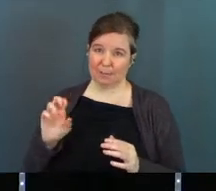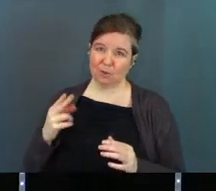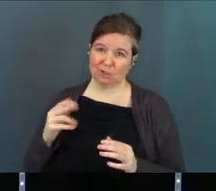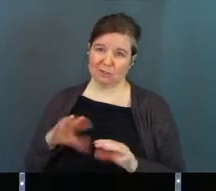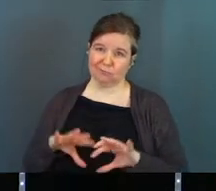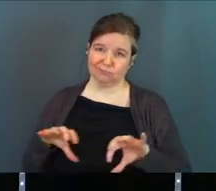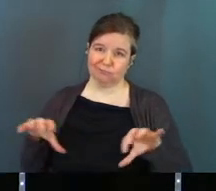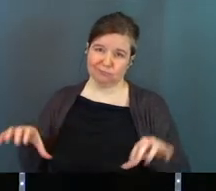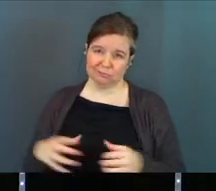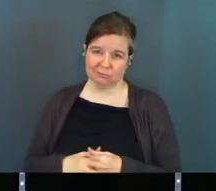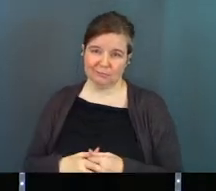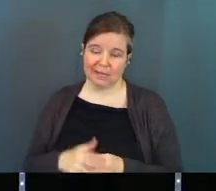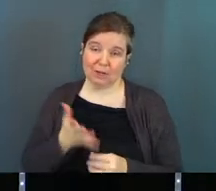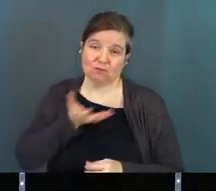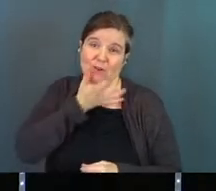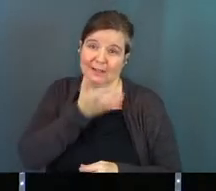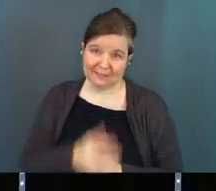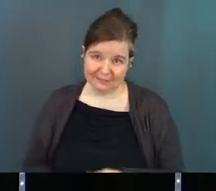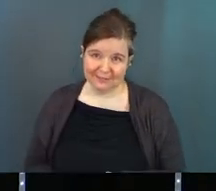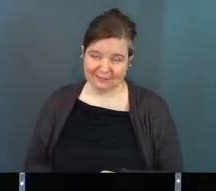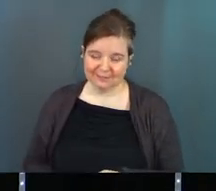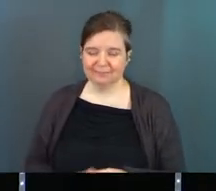pretty cool. And grass.